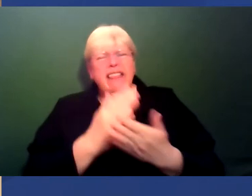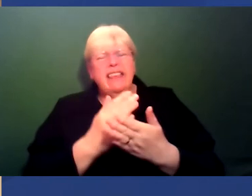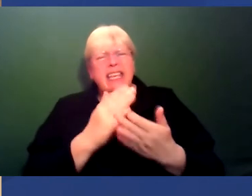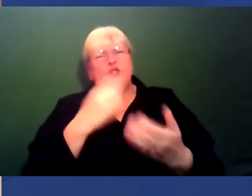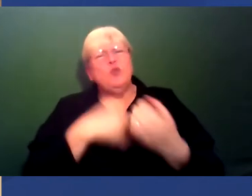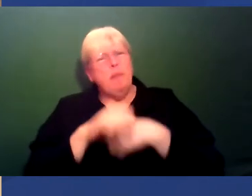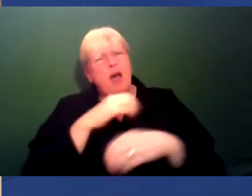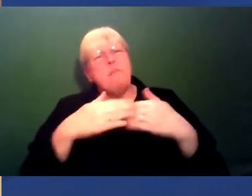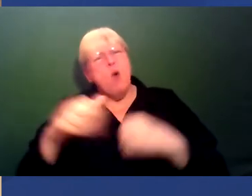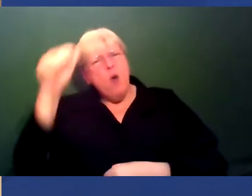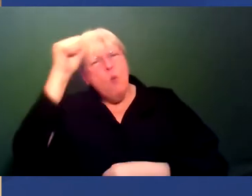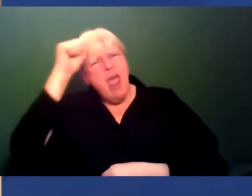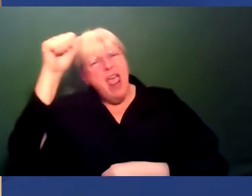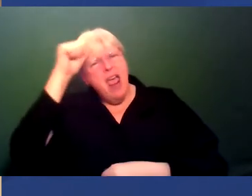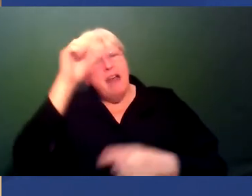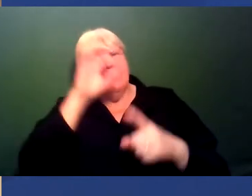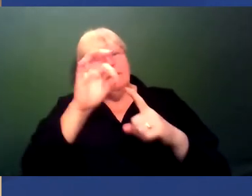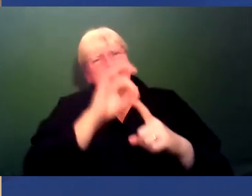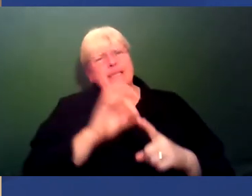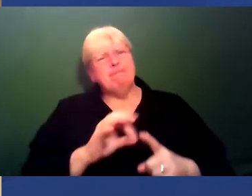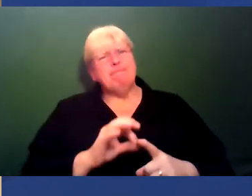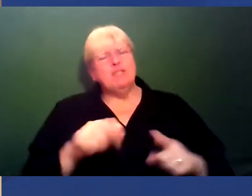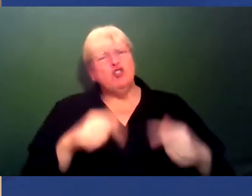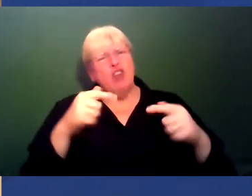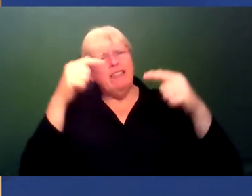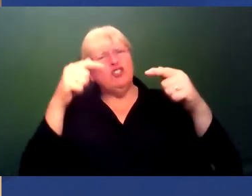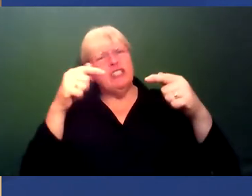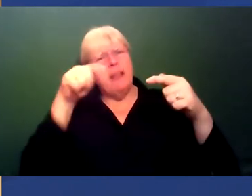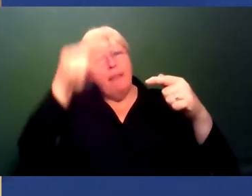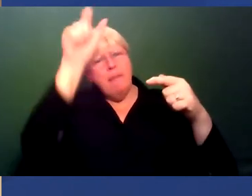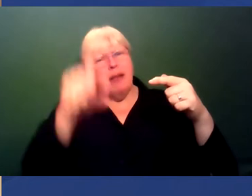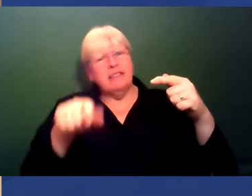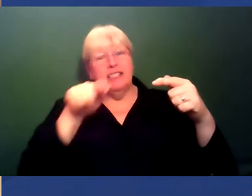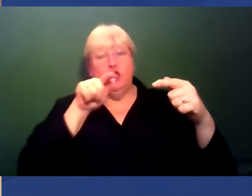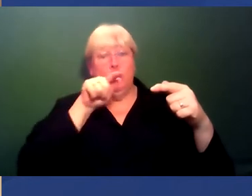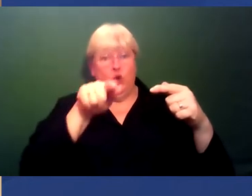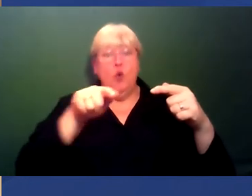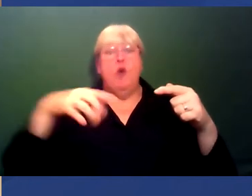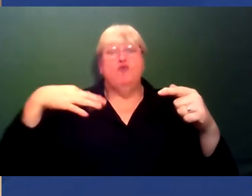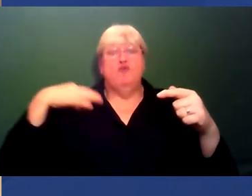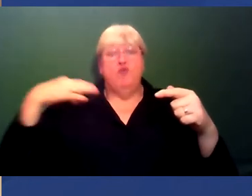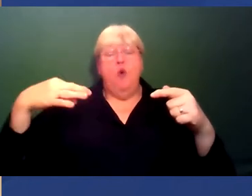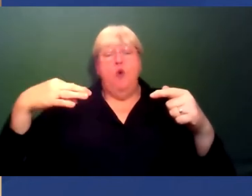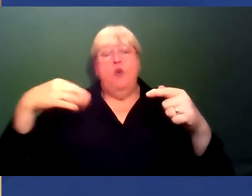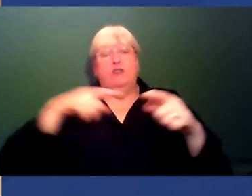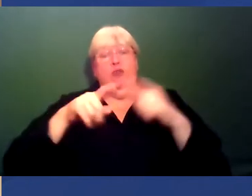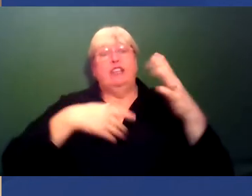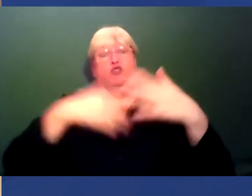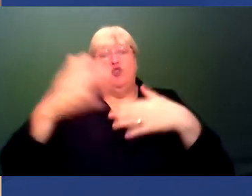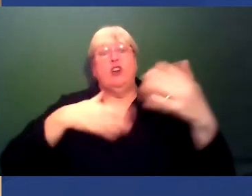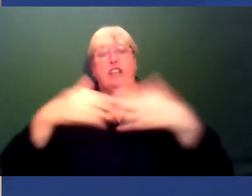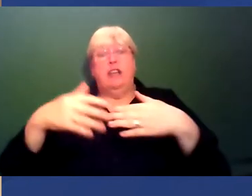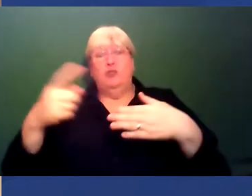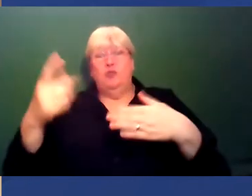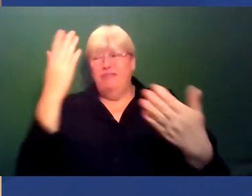the specificities of the challenges and your role in trying to tackle those, if you're in the majority group, right? If you're in the majority